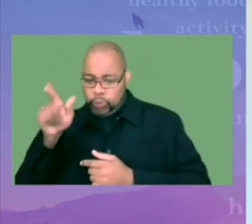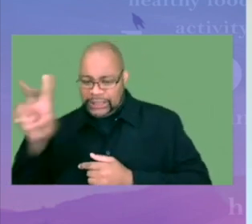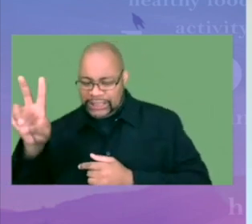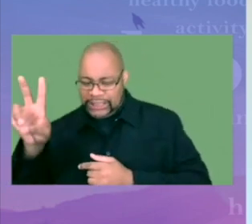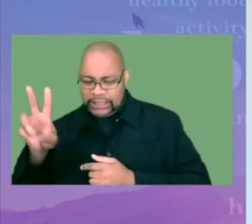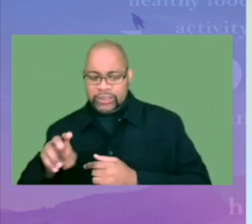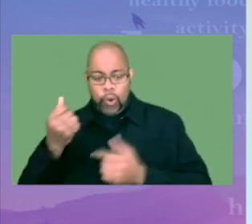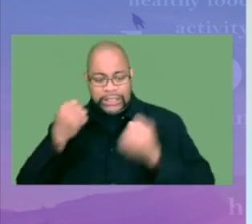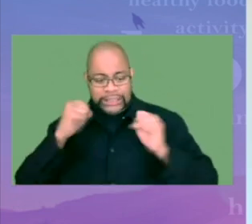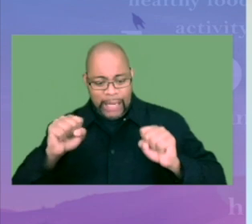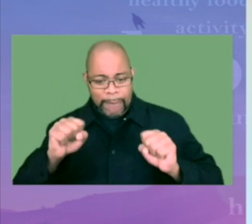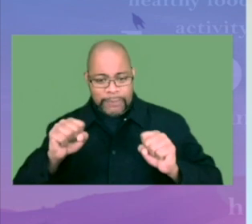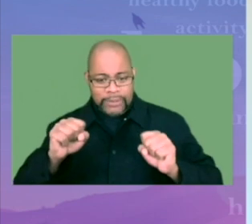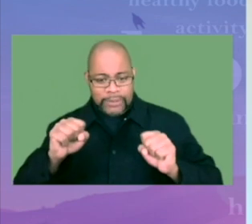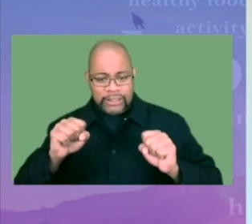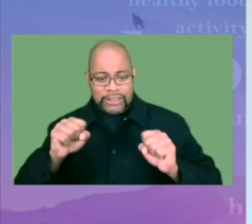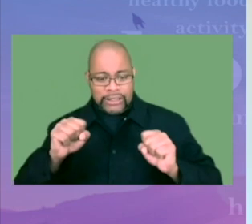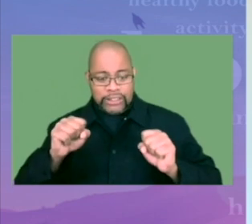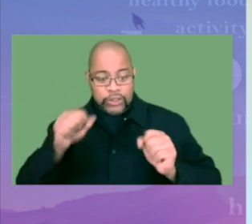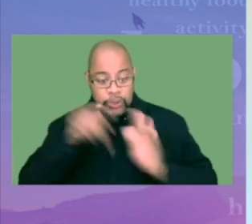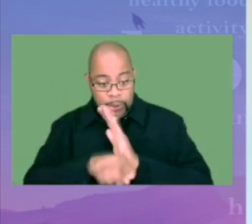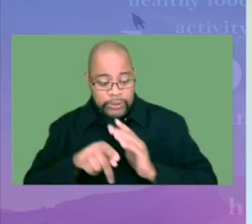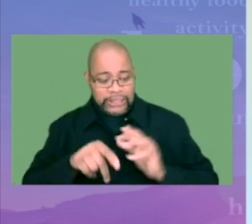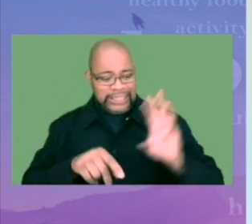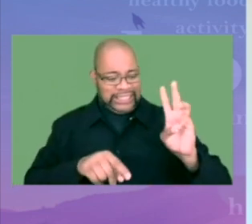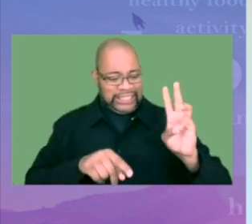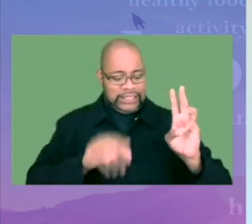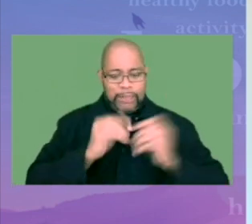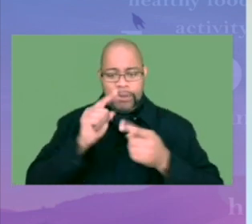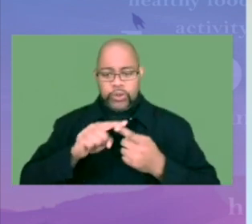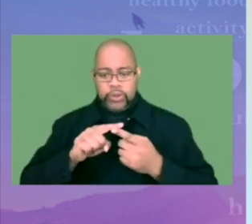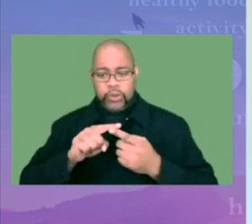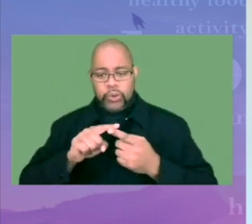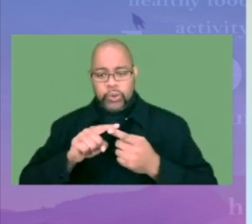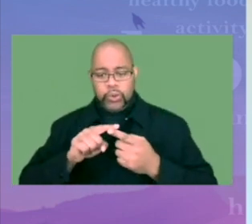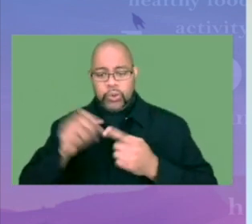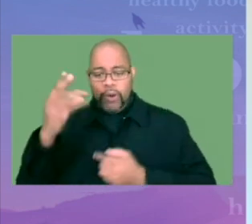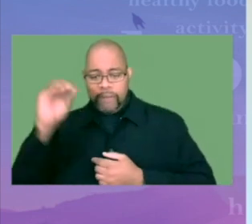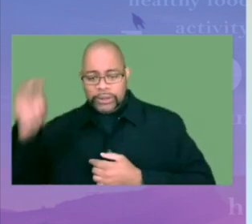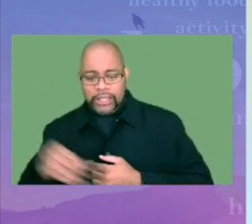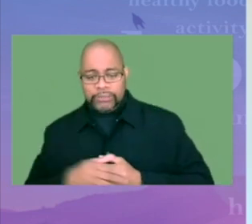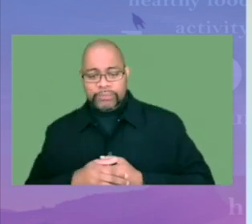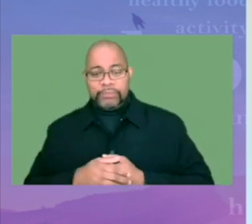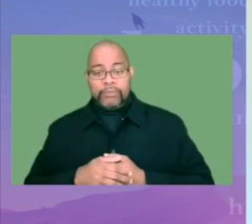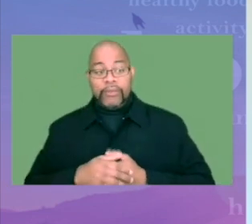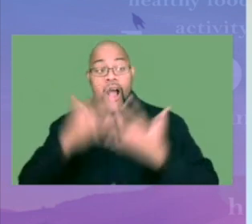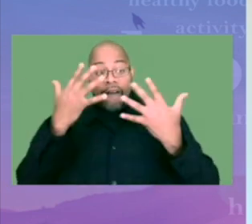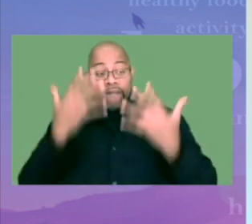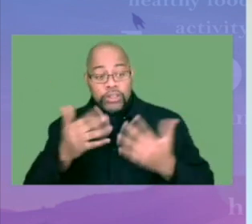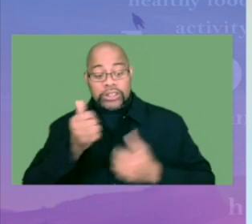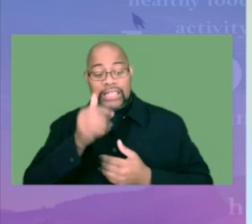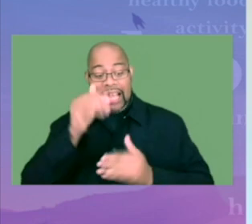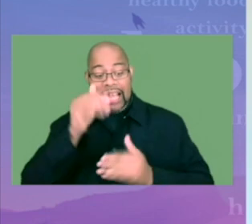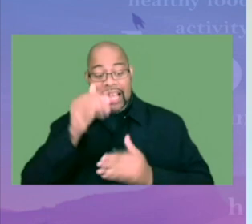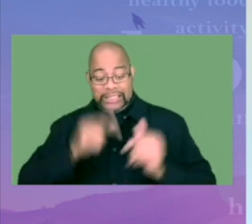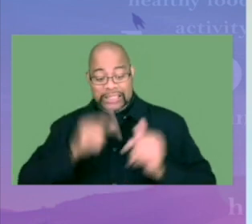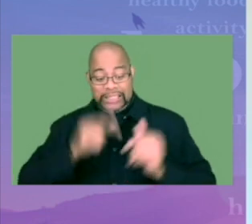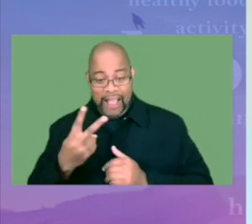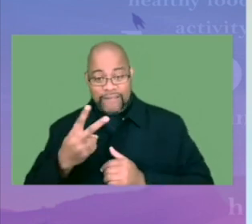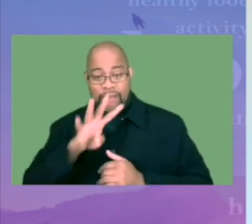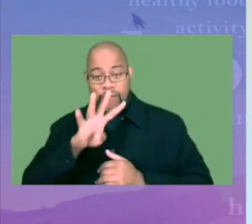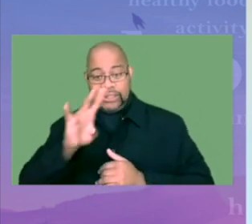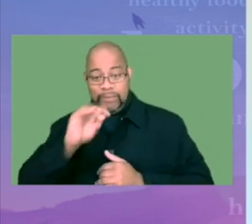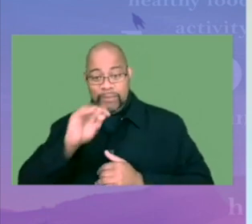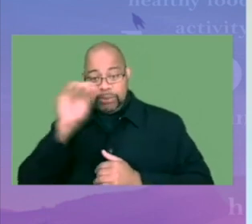percent, or attempted suicide, 6 versus 12 percent. Unfortunately, fewer than